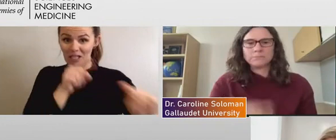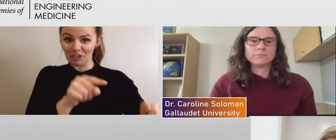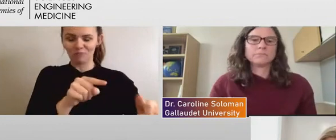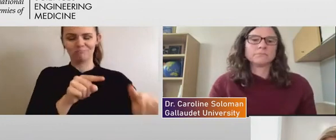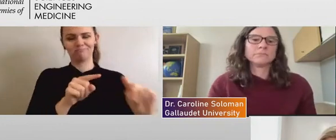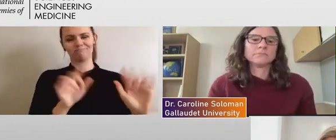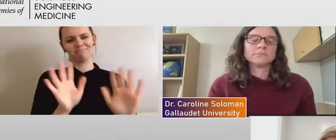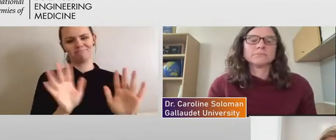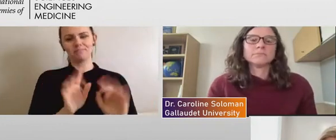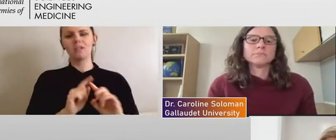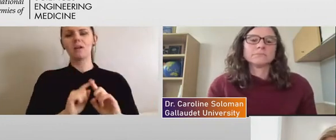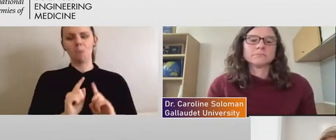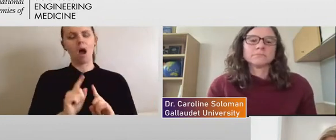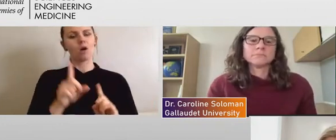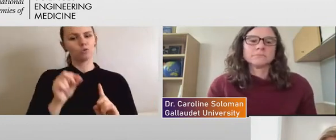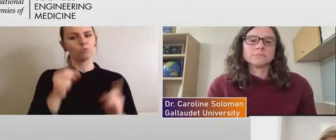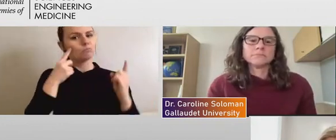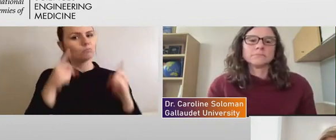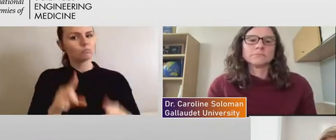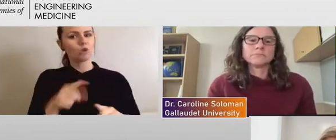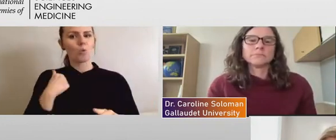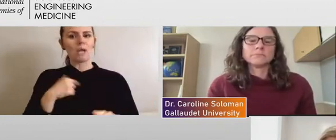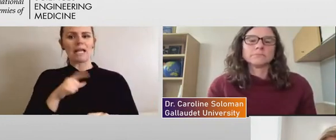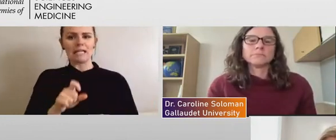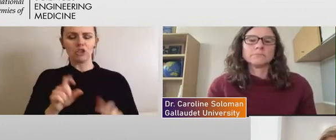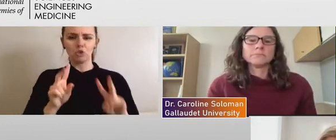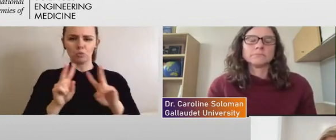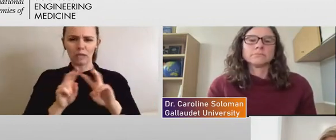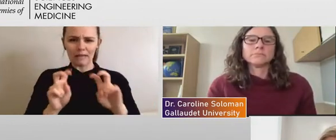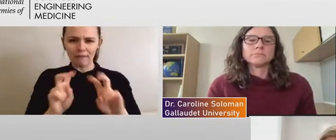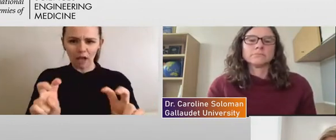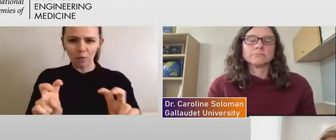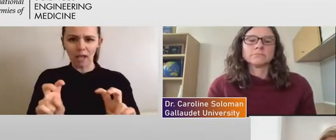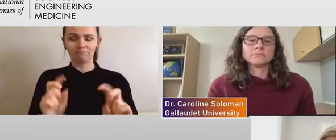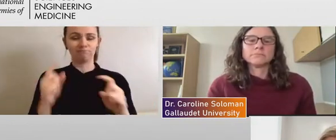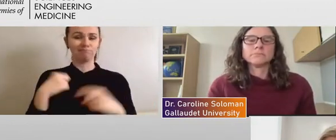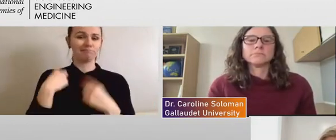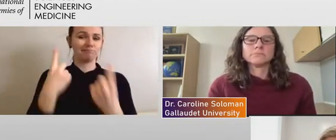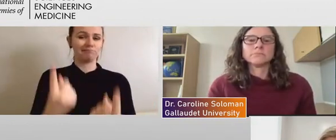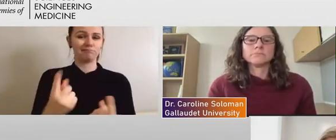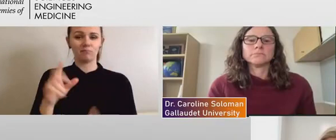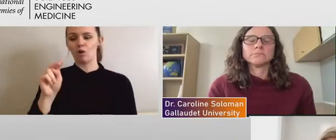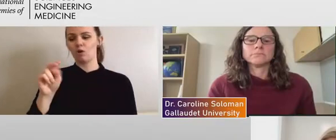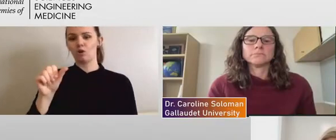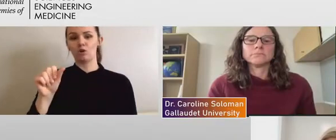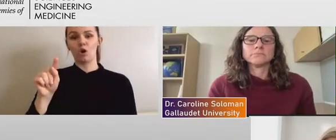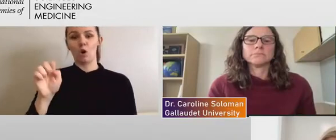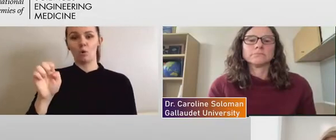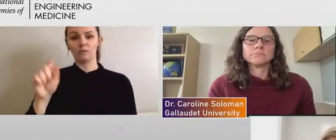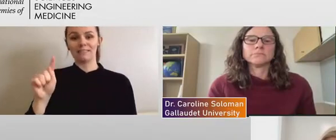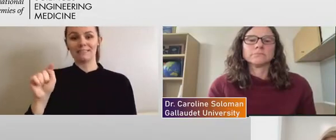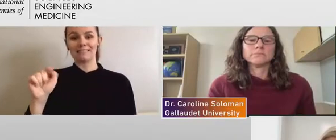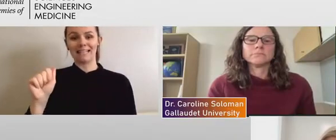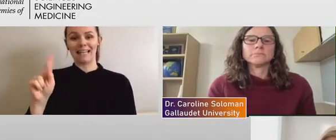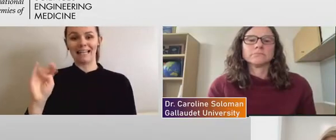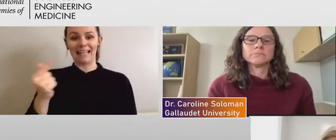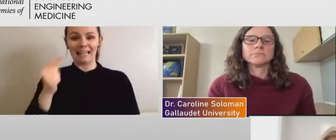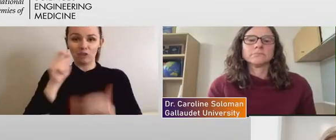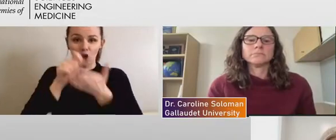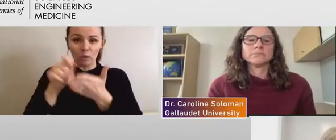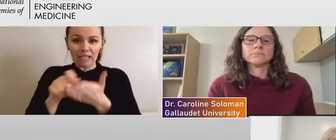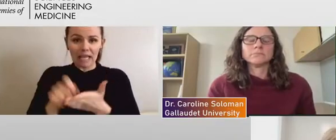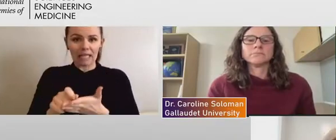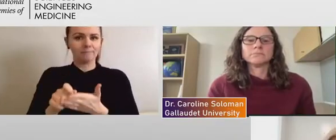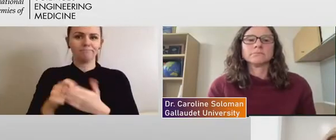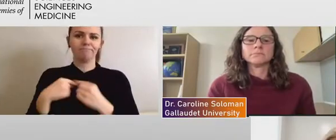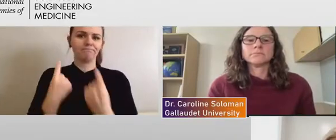reevaluate that note taking has long been a problem with a lot of people with disabilities and,